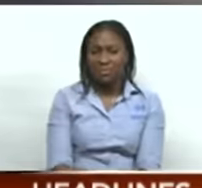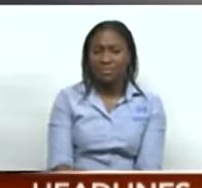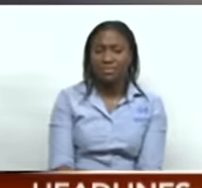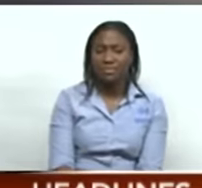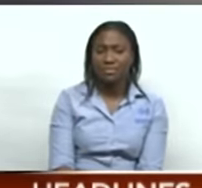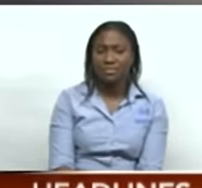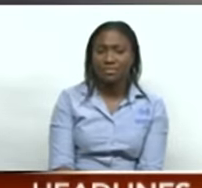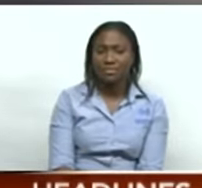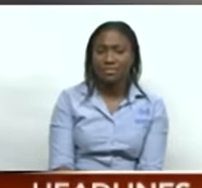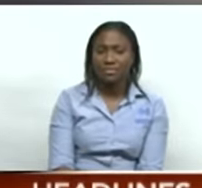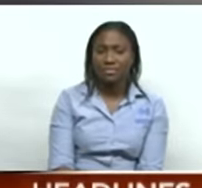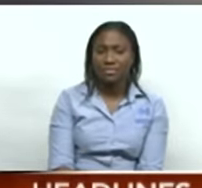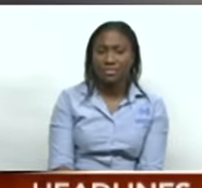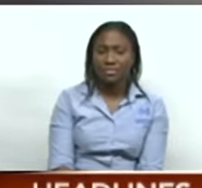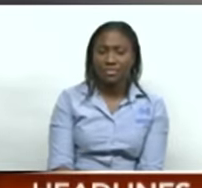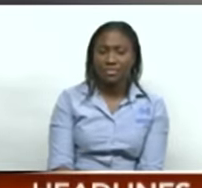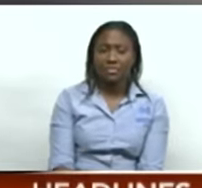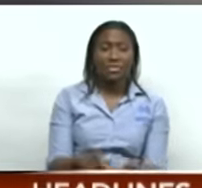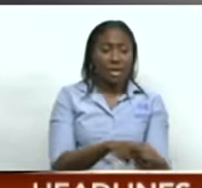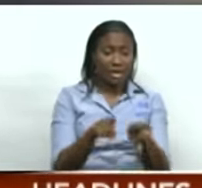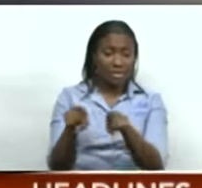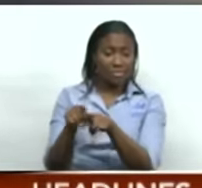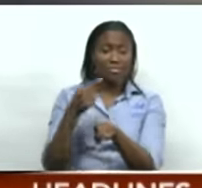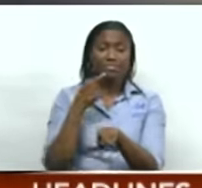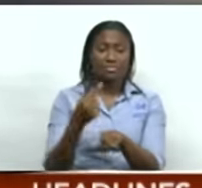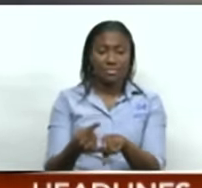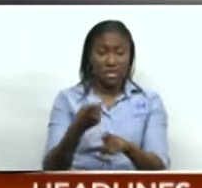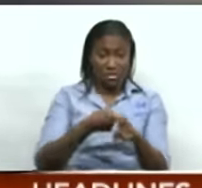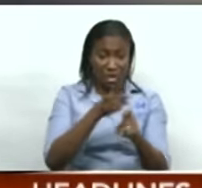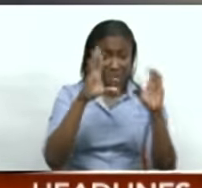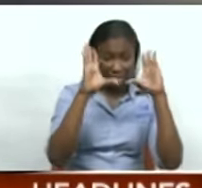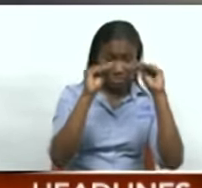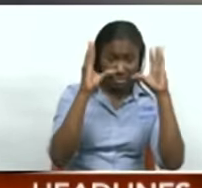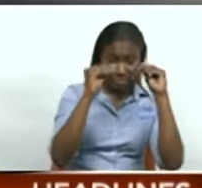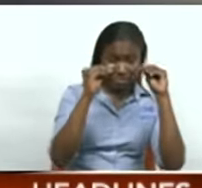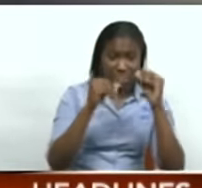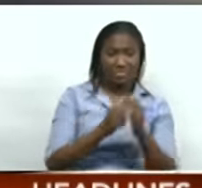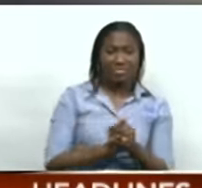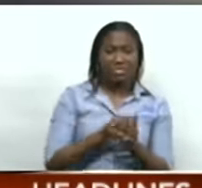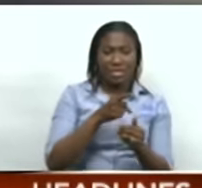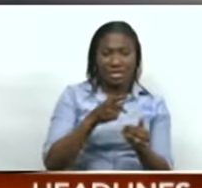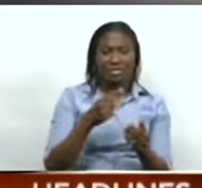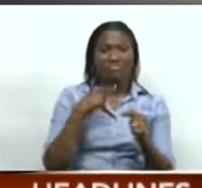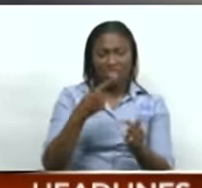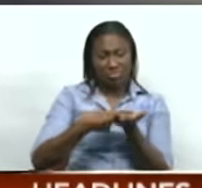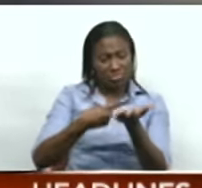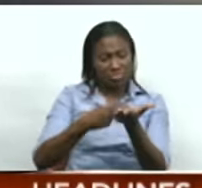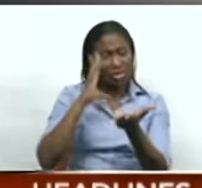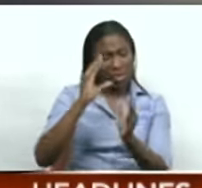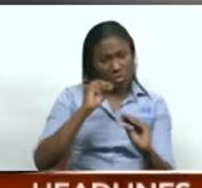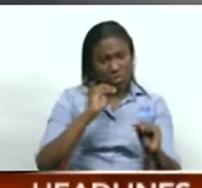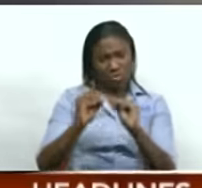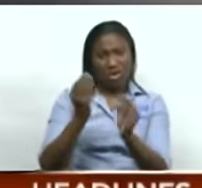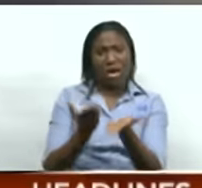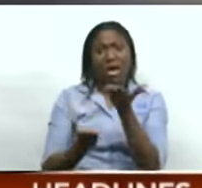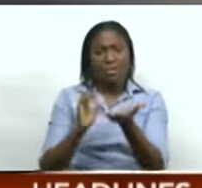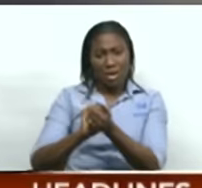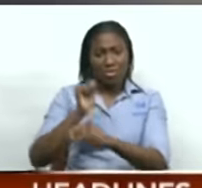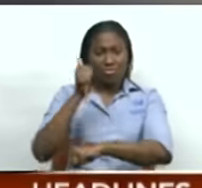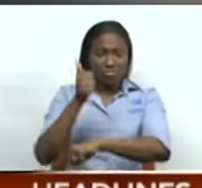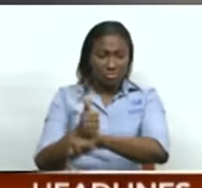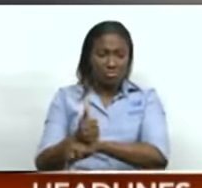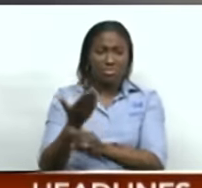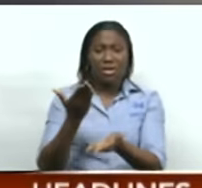Well, ASP Gideon Dixon adds that out of this conference, the PSWA is working on digitizing its platform and potentially hosting